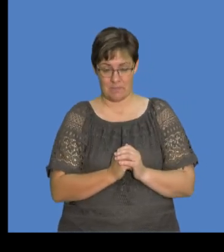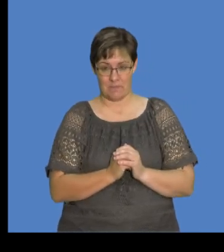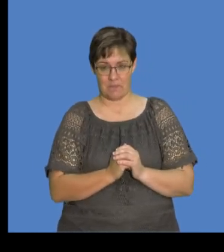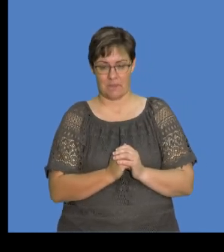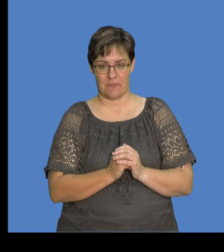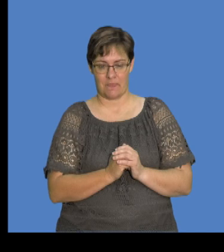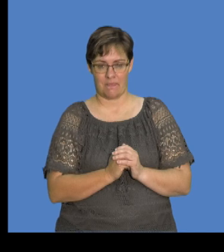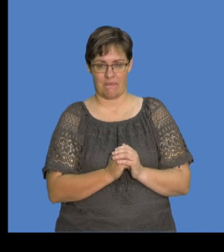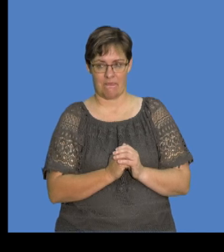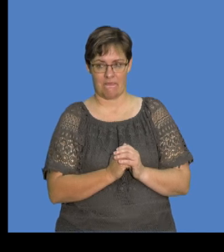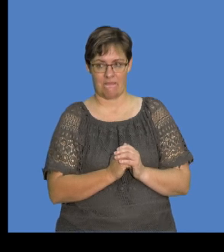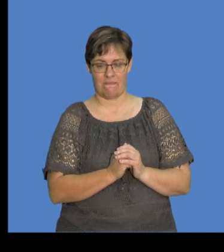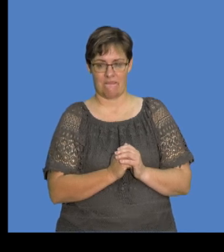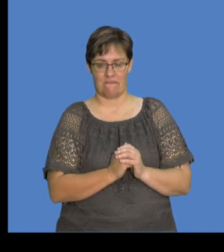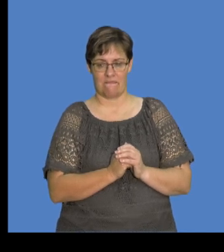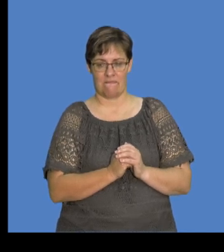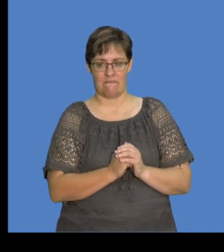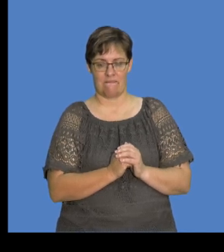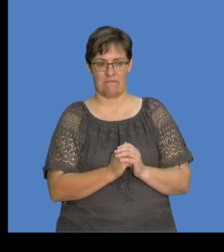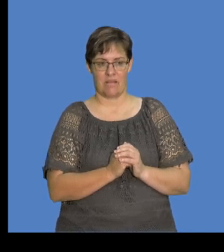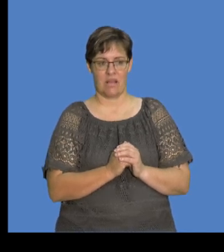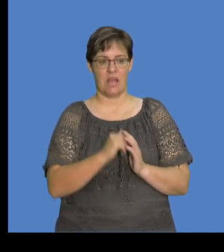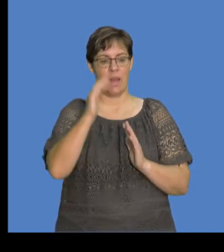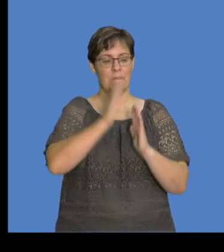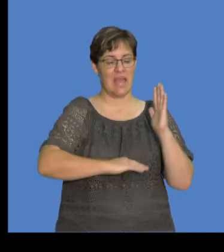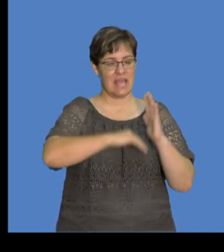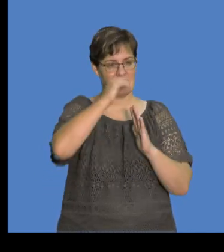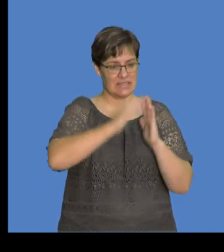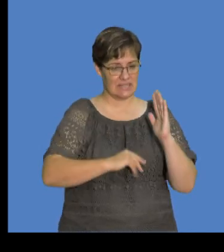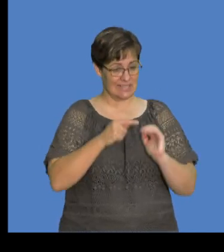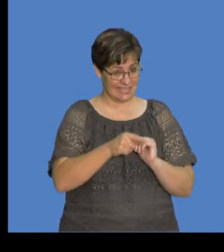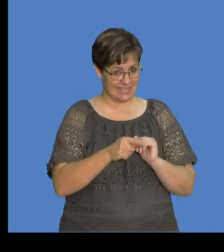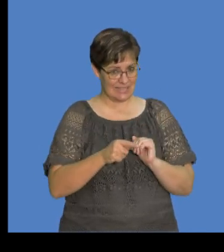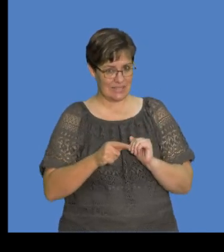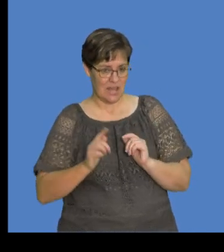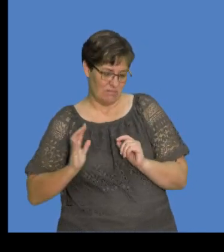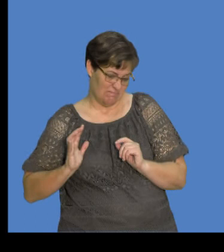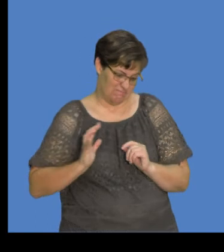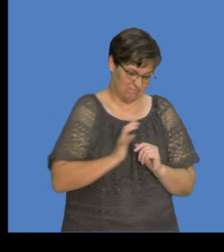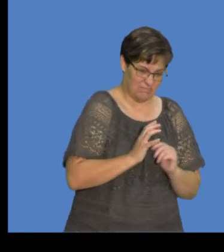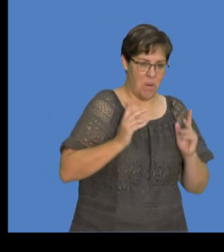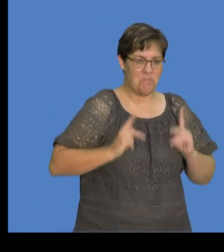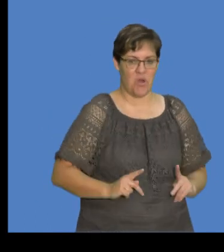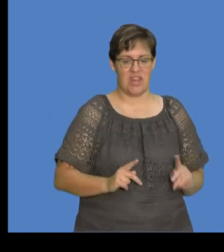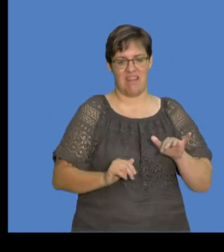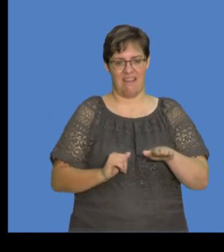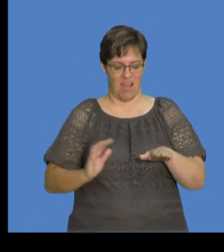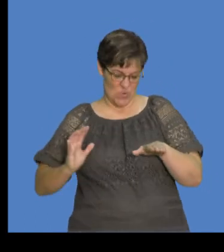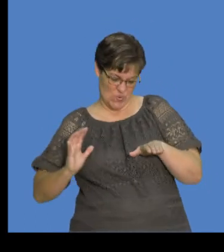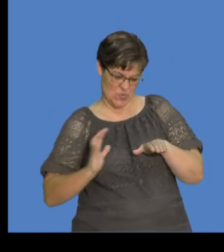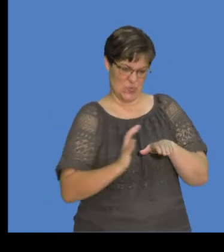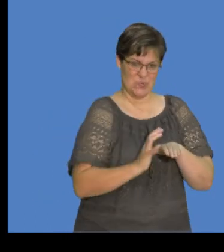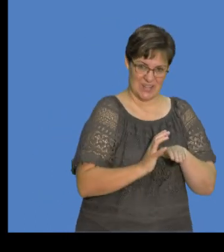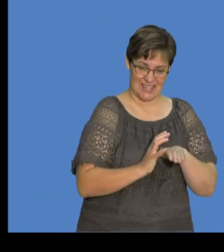okay? It's actually attraction. So the paint droplets are actually attracted to the body